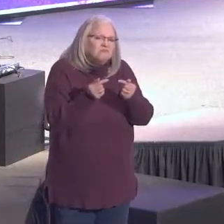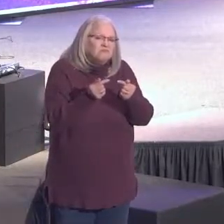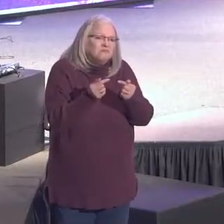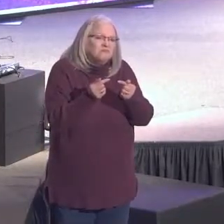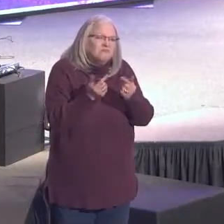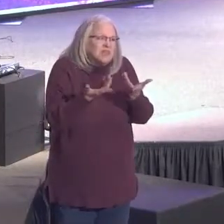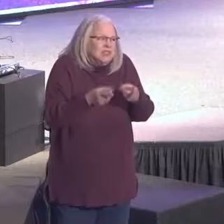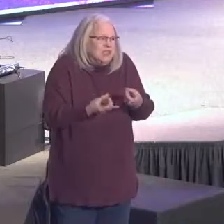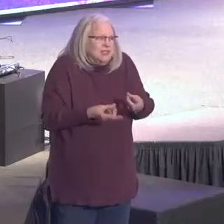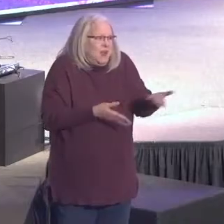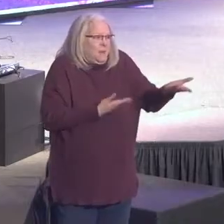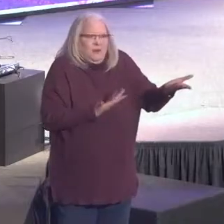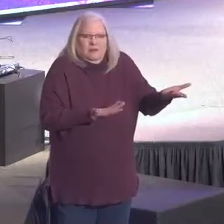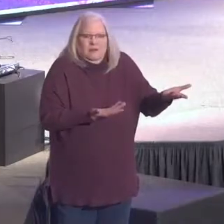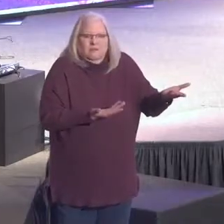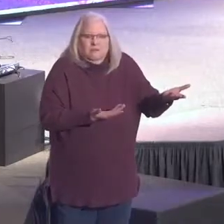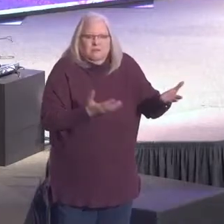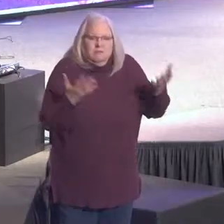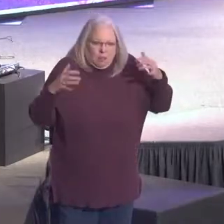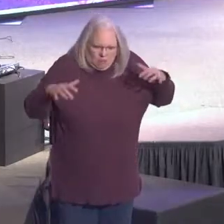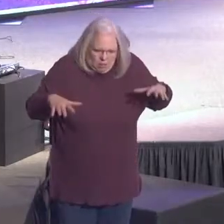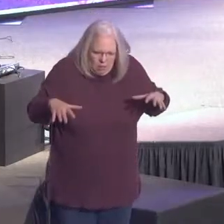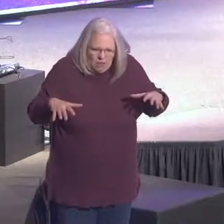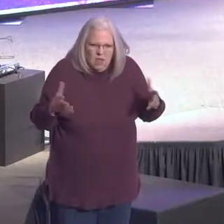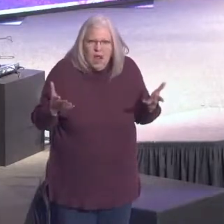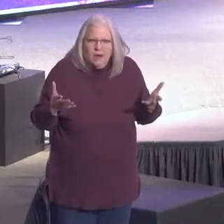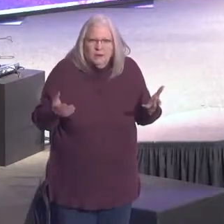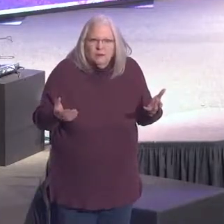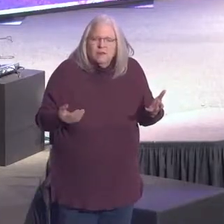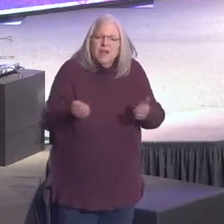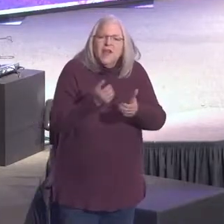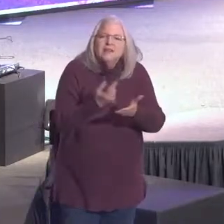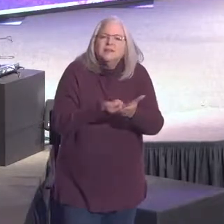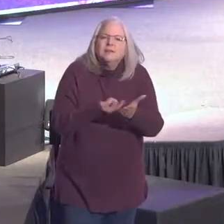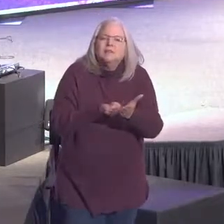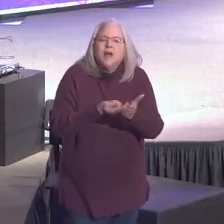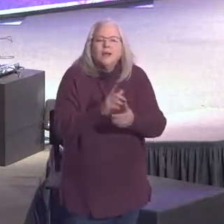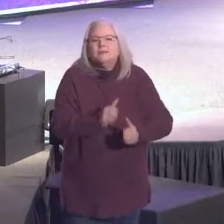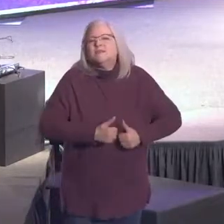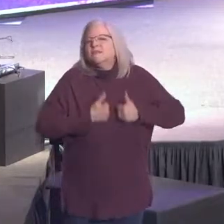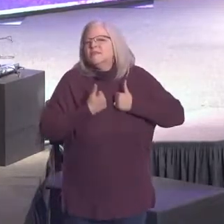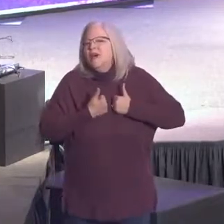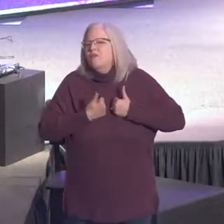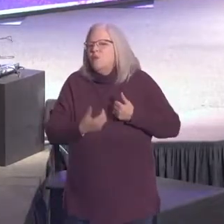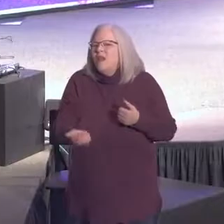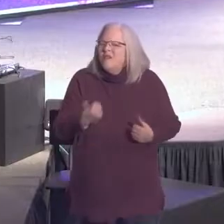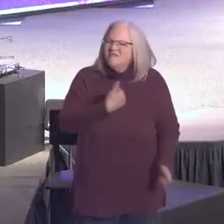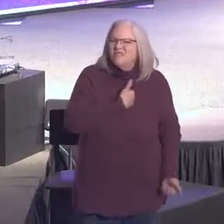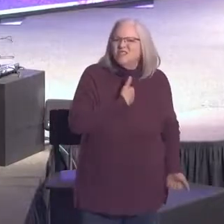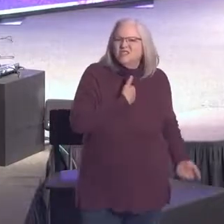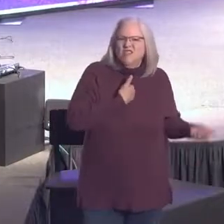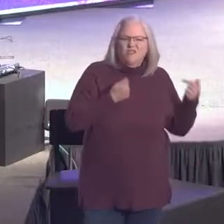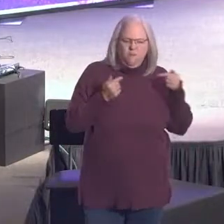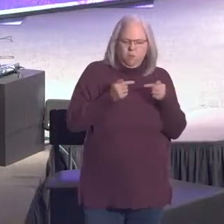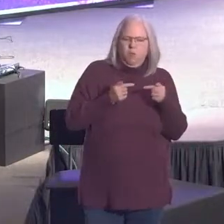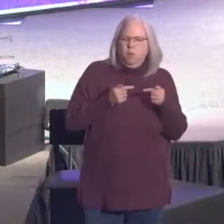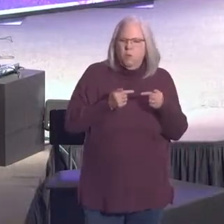that's what's happening out there. Anxiety. Sometimes in life we have self-inflicted wounds.